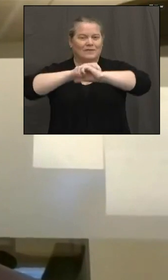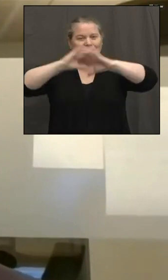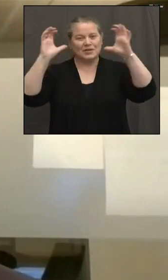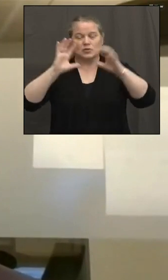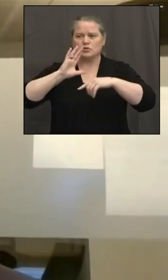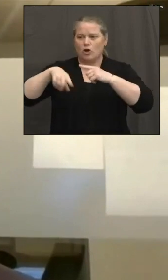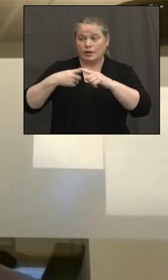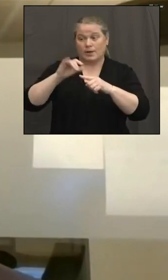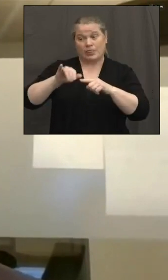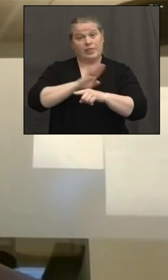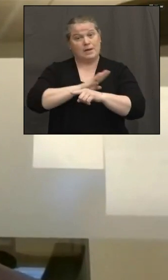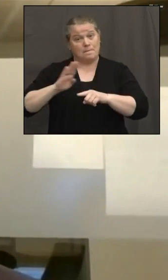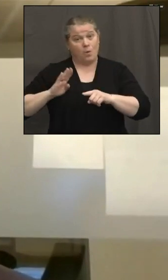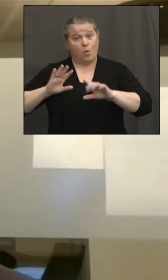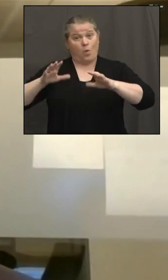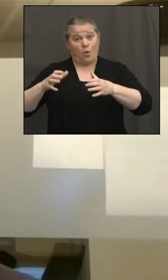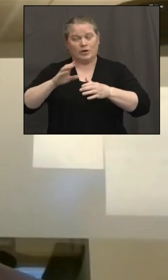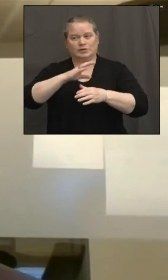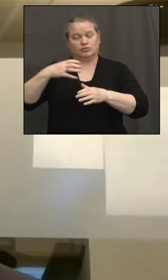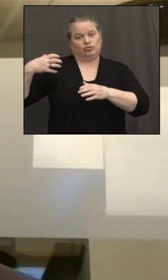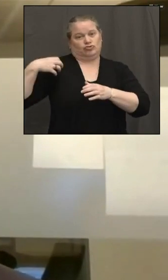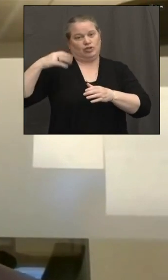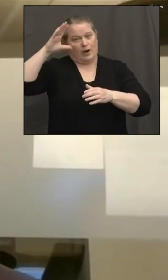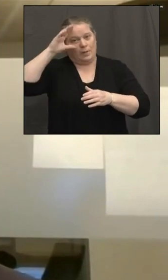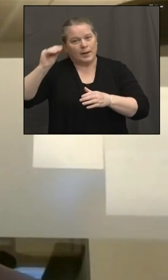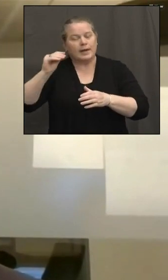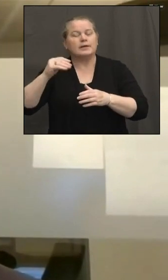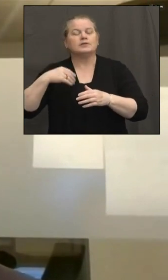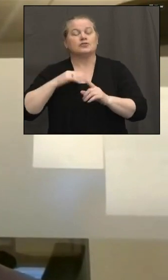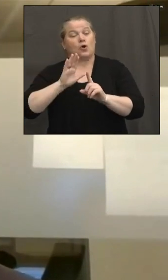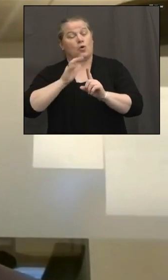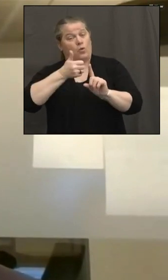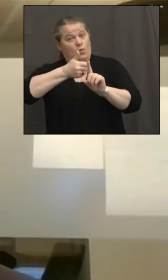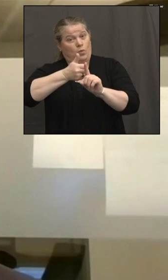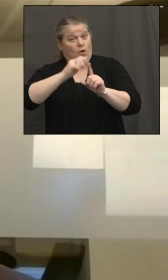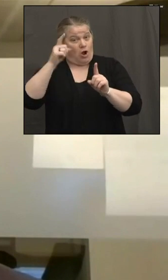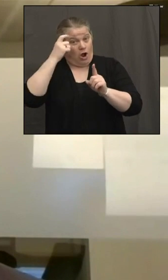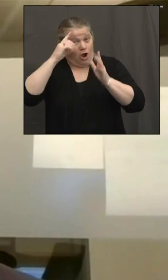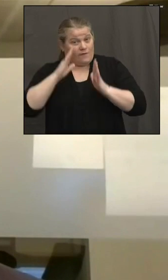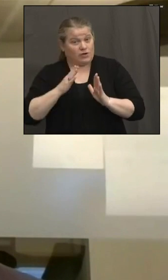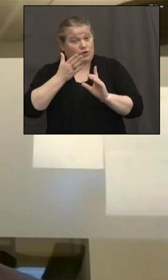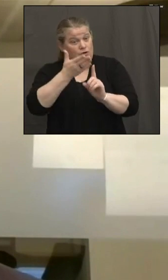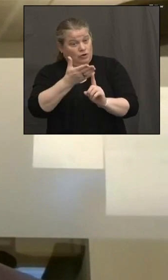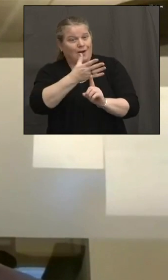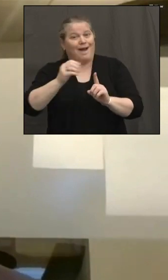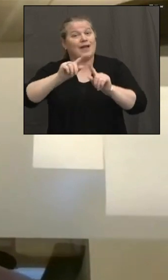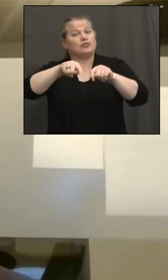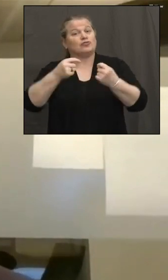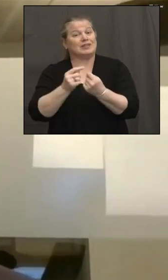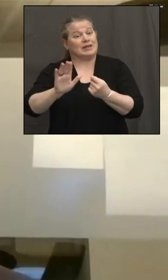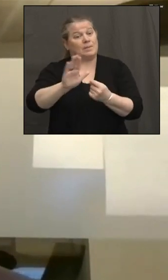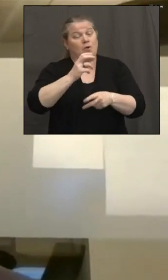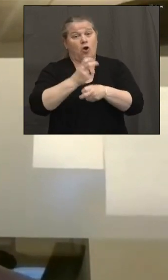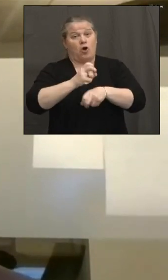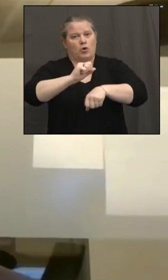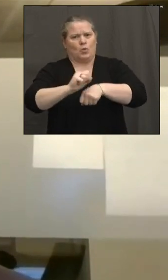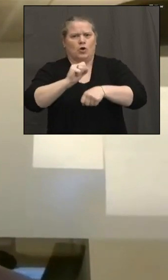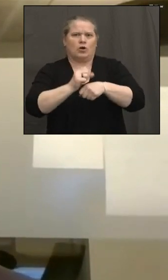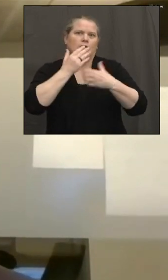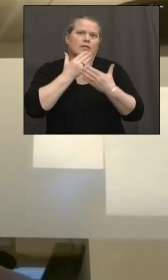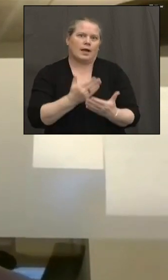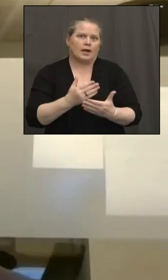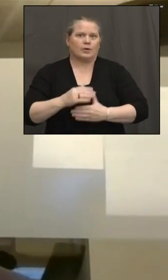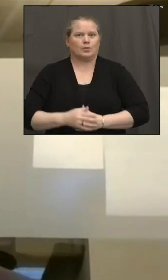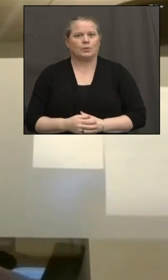this board. And so I want to thank you and your team for the hard work that you put in. You know, this was an agreement that a lot of people